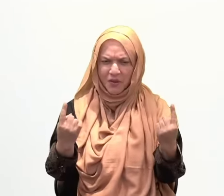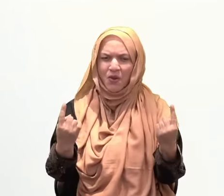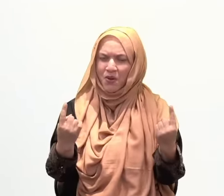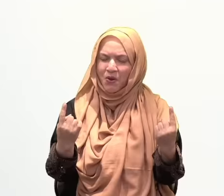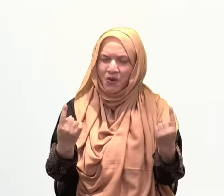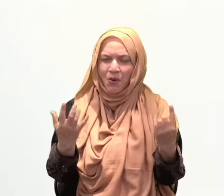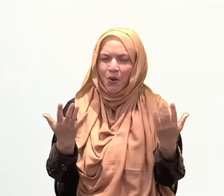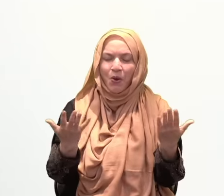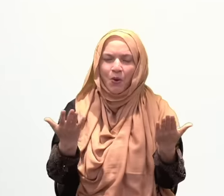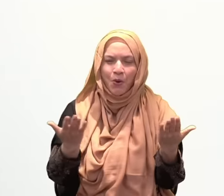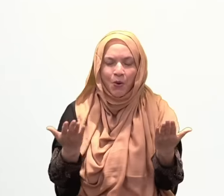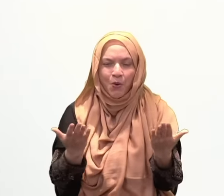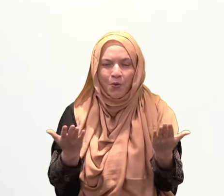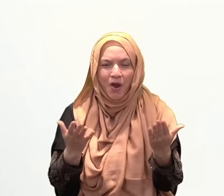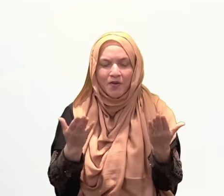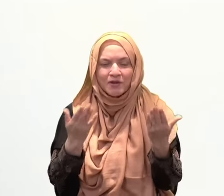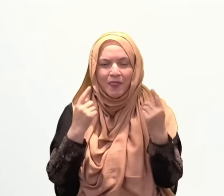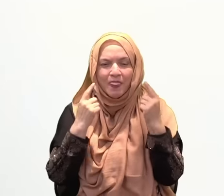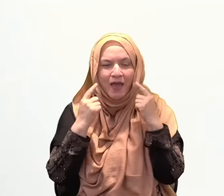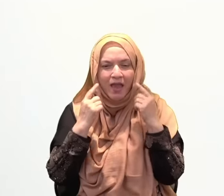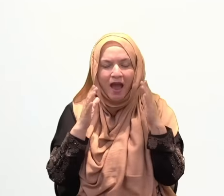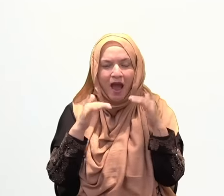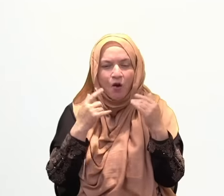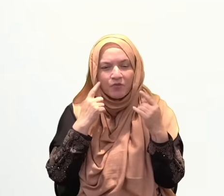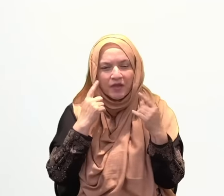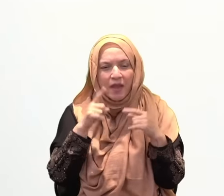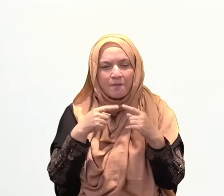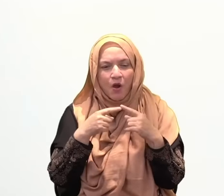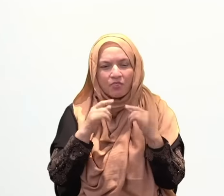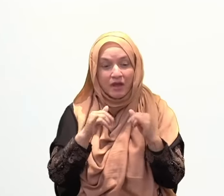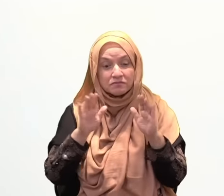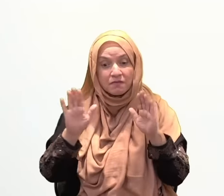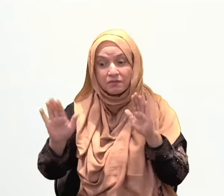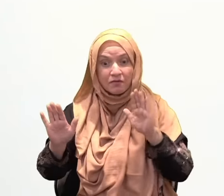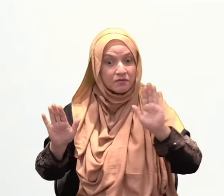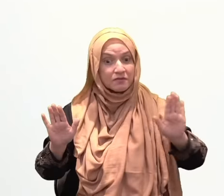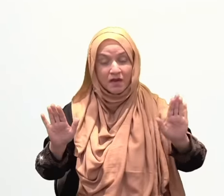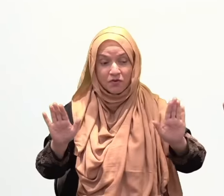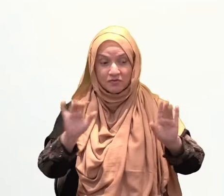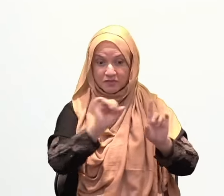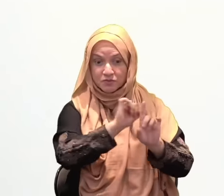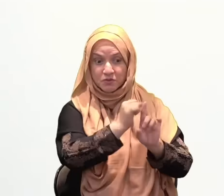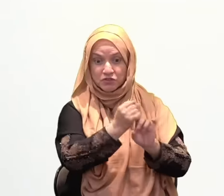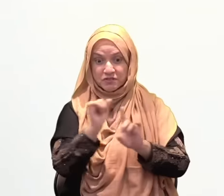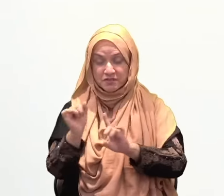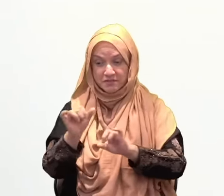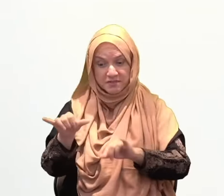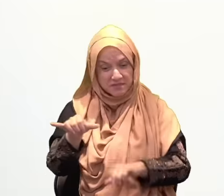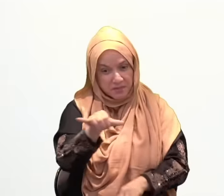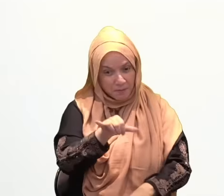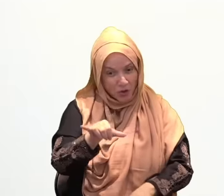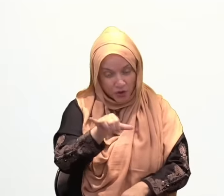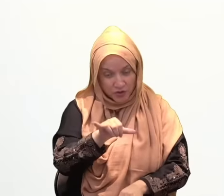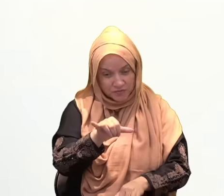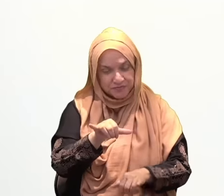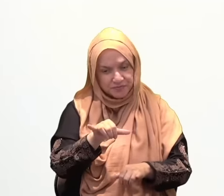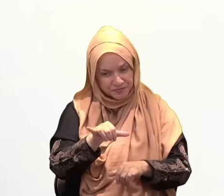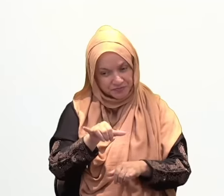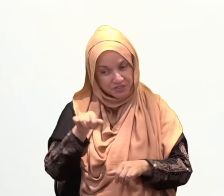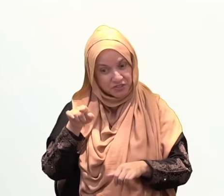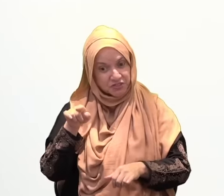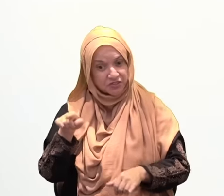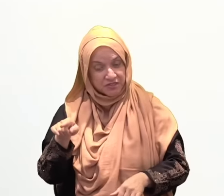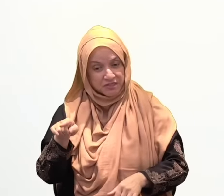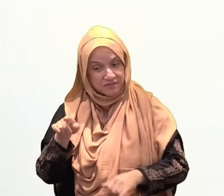and you say Alhamdulillah, did you actually just internalize, Alhamdulillah, Alhamdulillah for the sip of